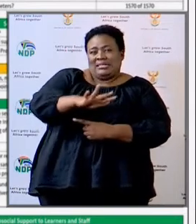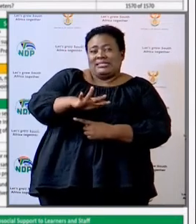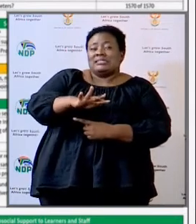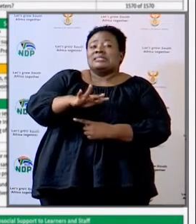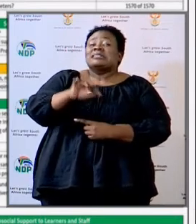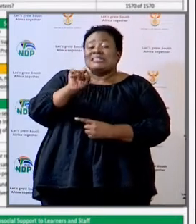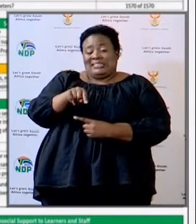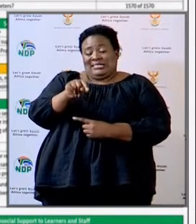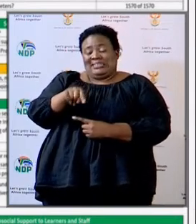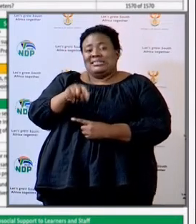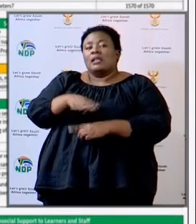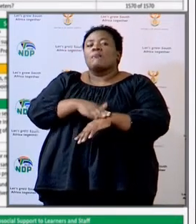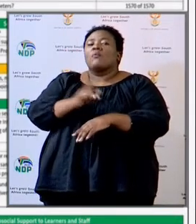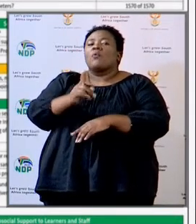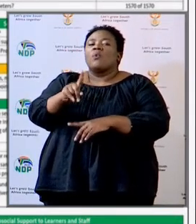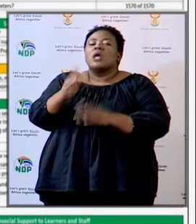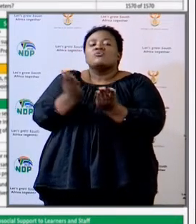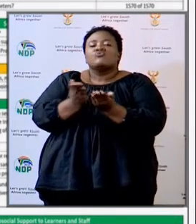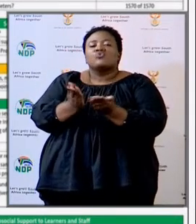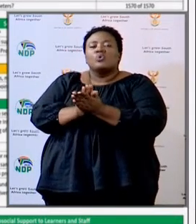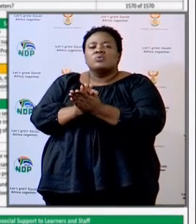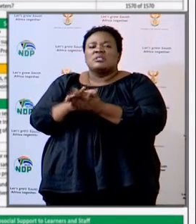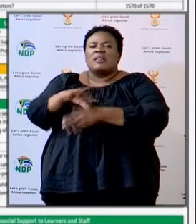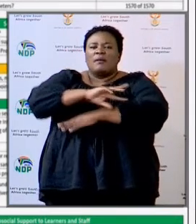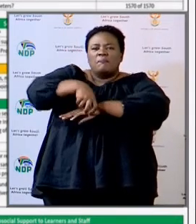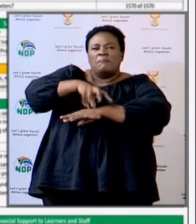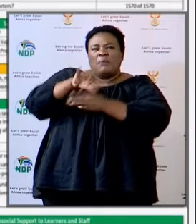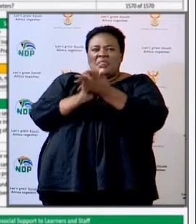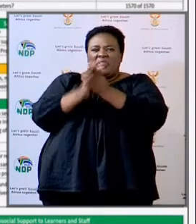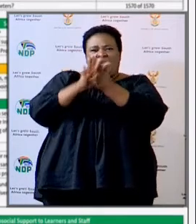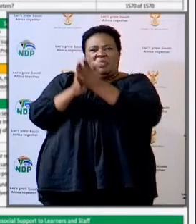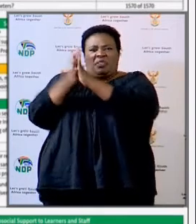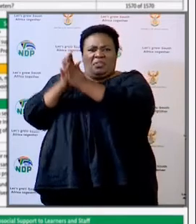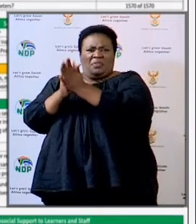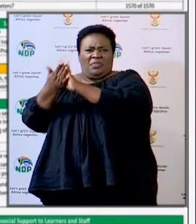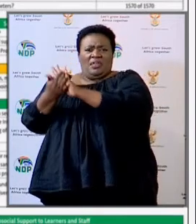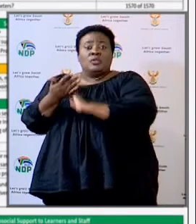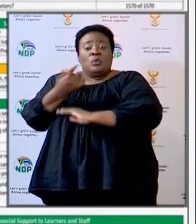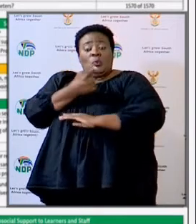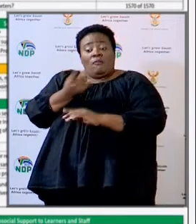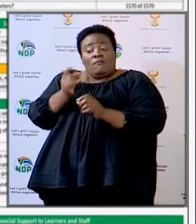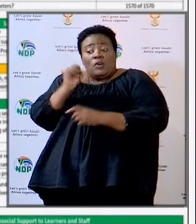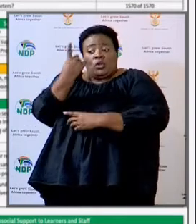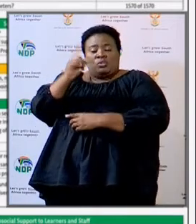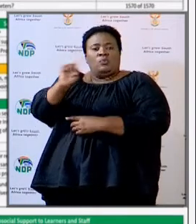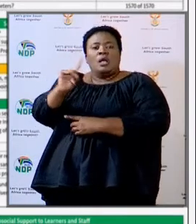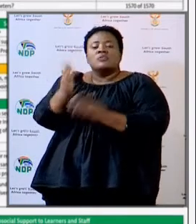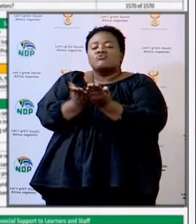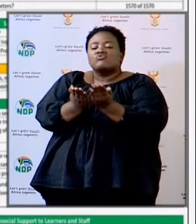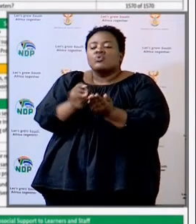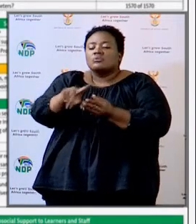about vandalized schools in the Northwest, getting all the vandalized schools repaired,